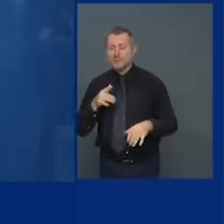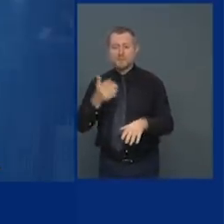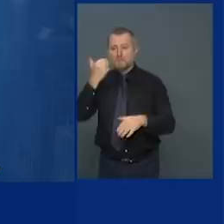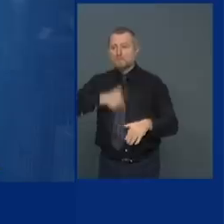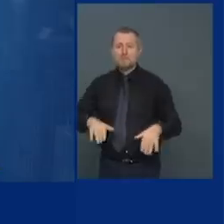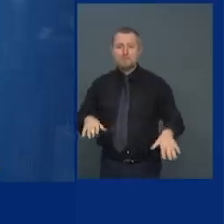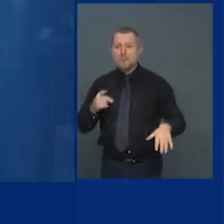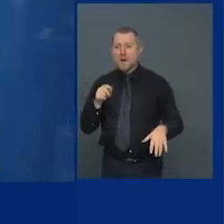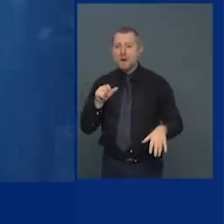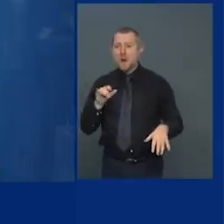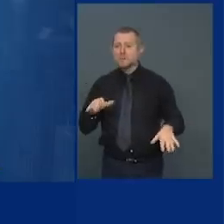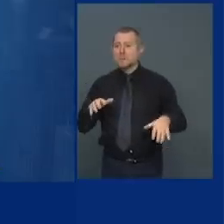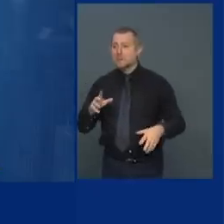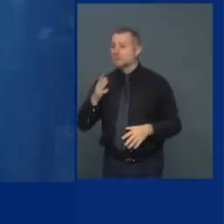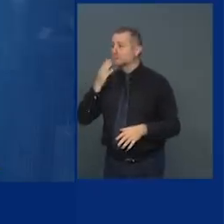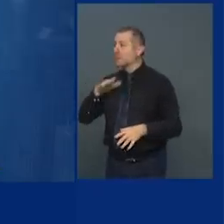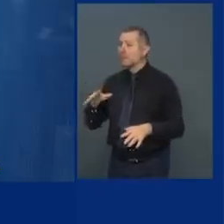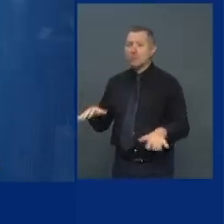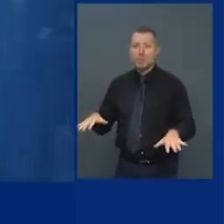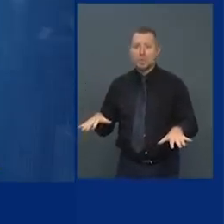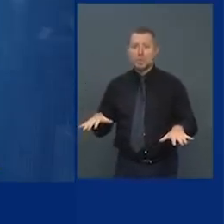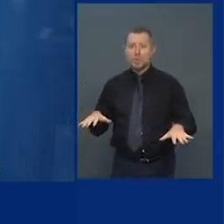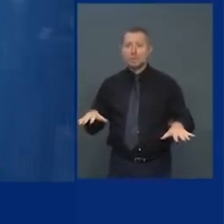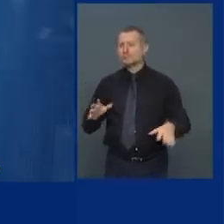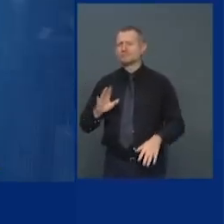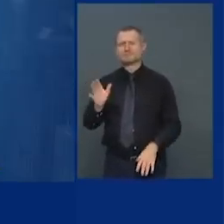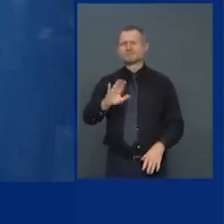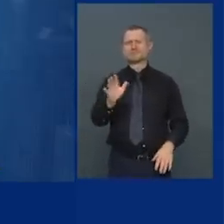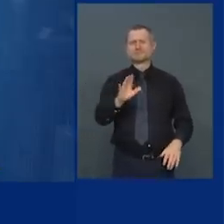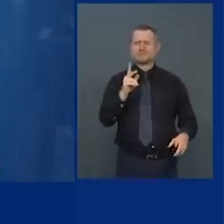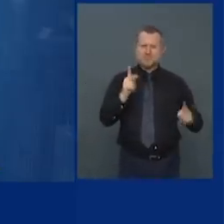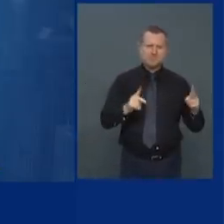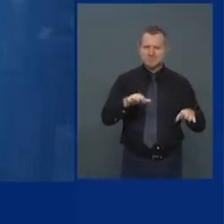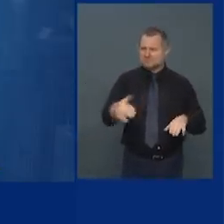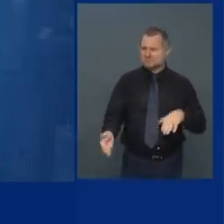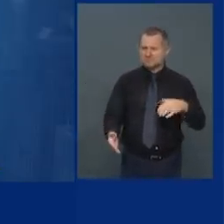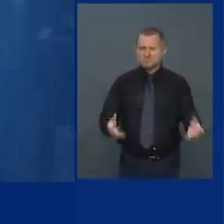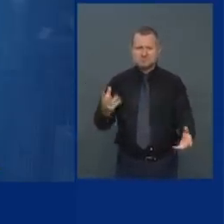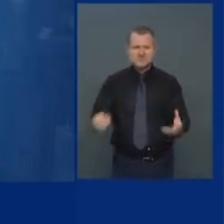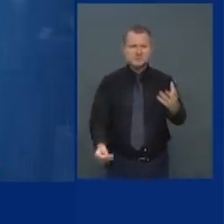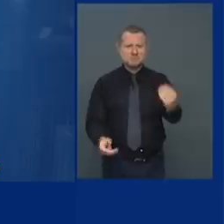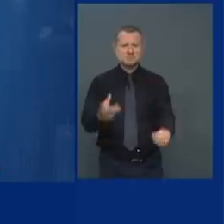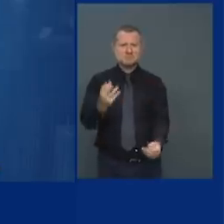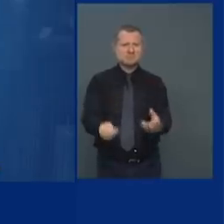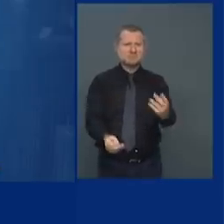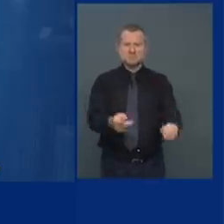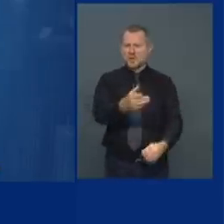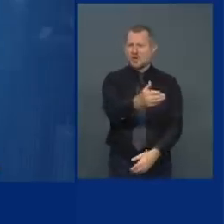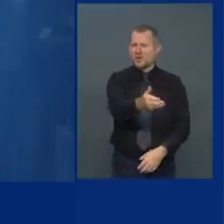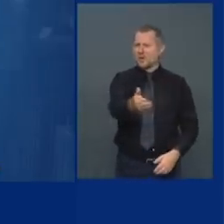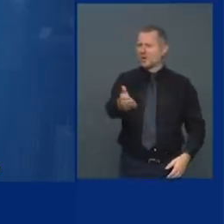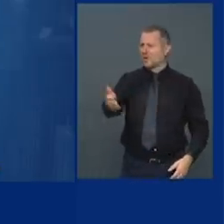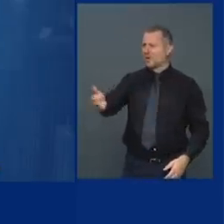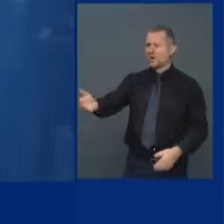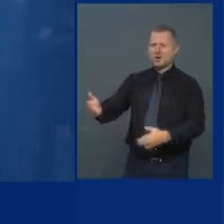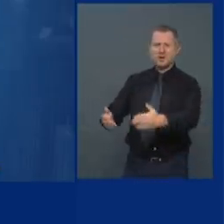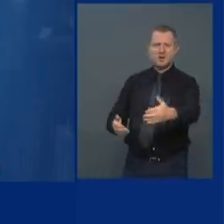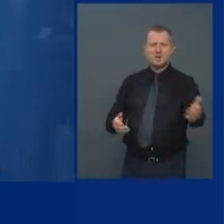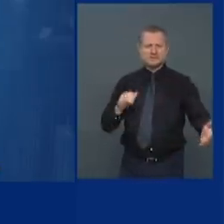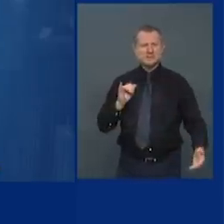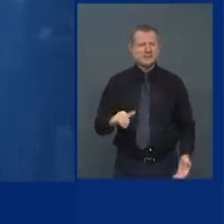is bad news people are dying that's a fact